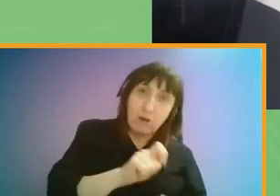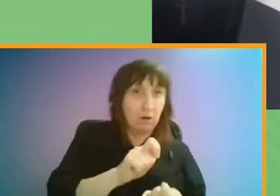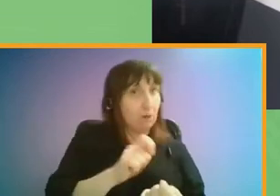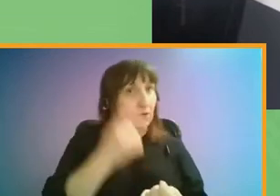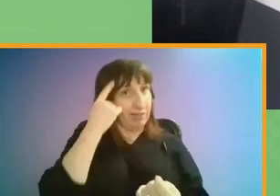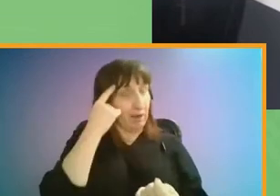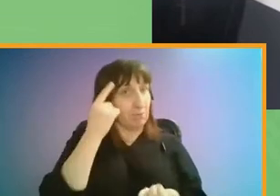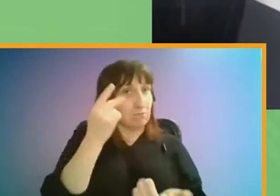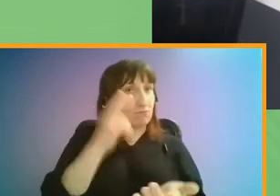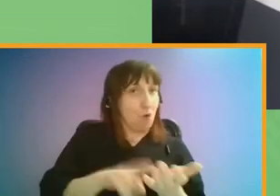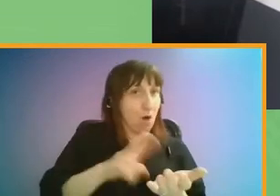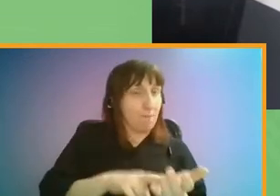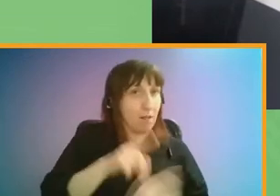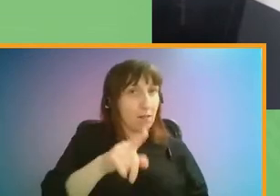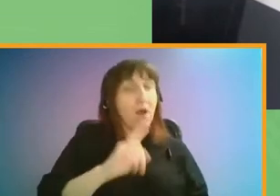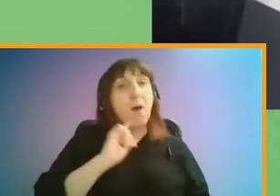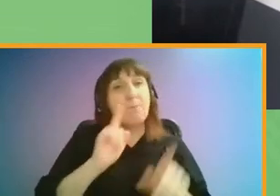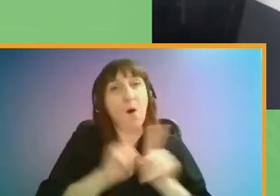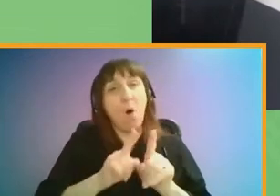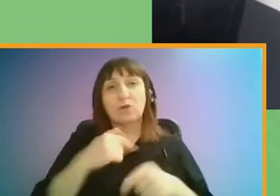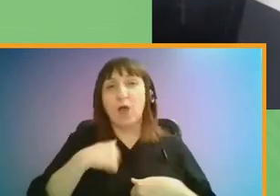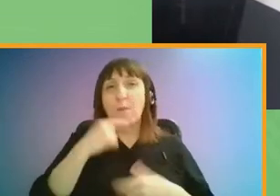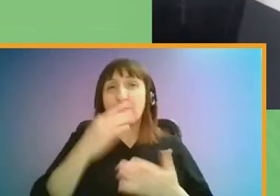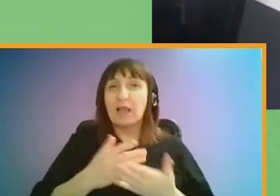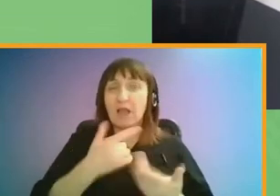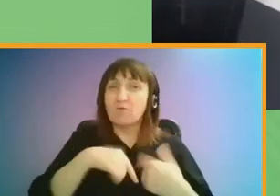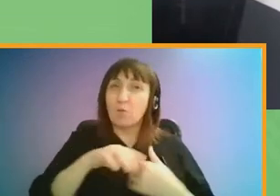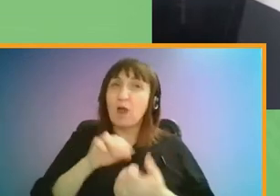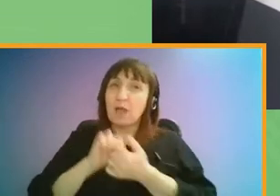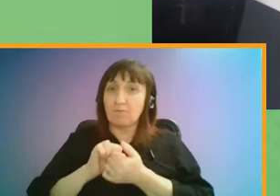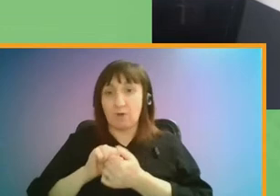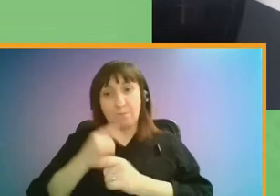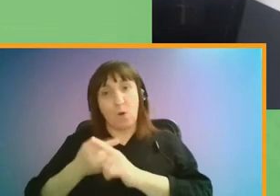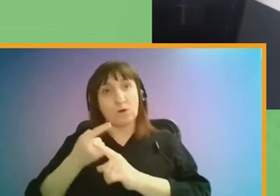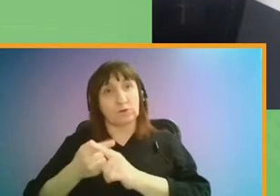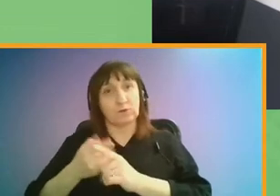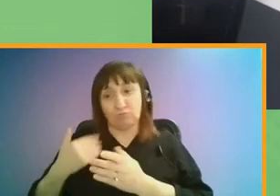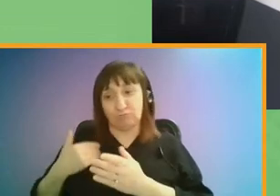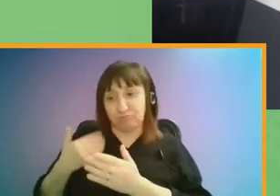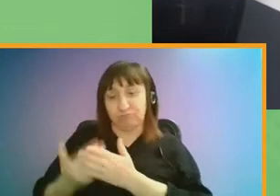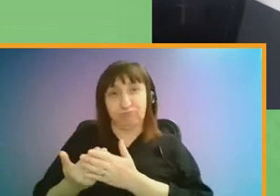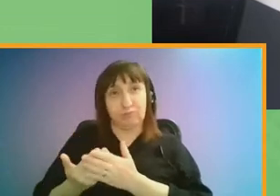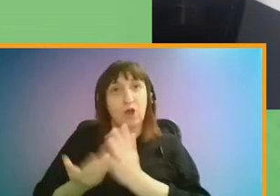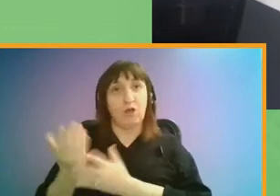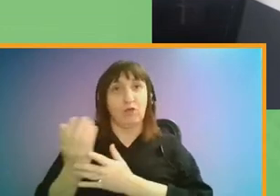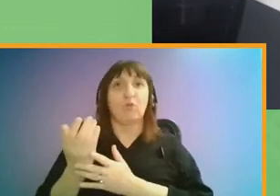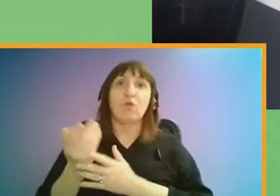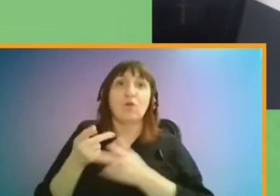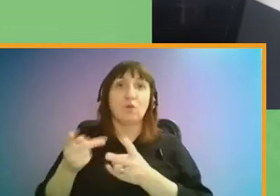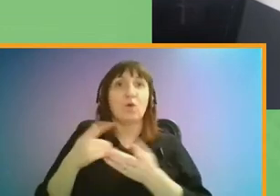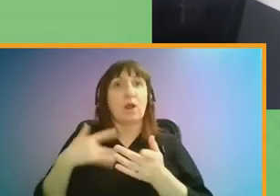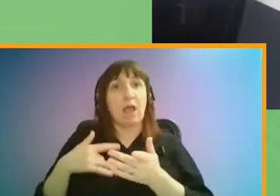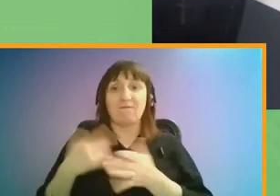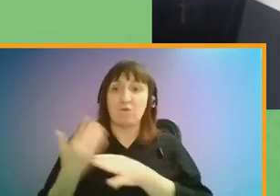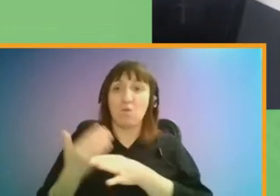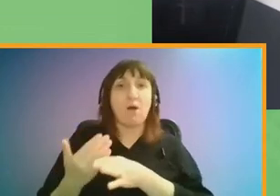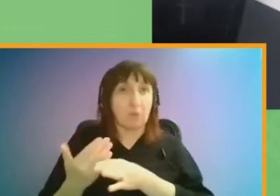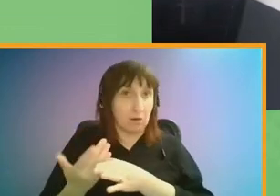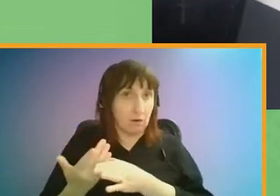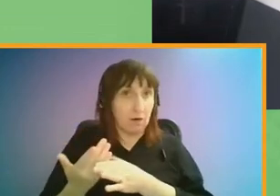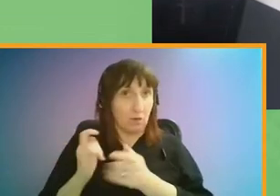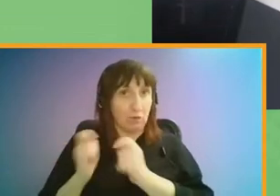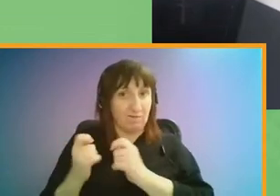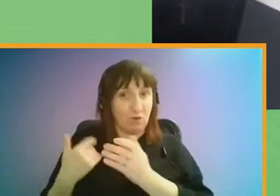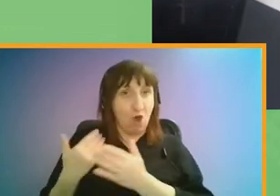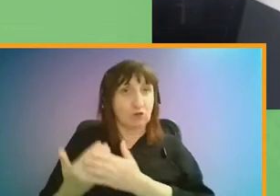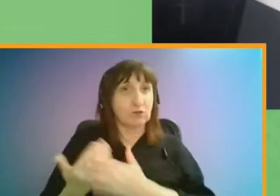But also, I believe we will retain some of the positives that we've gained through the new ways of living and working we've perfected, particularly